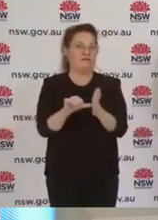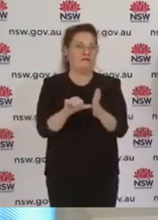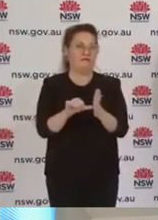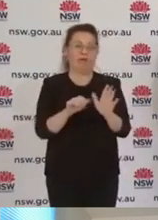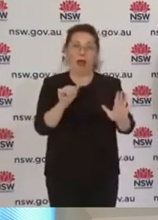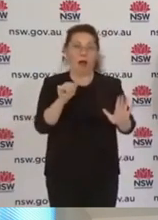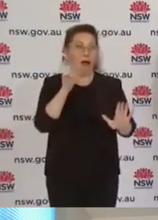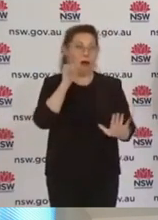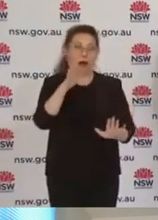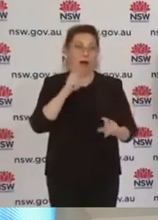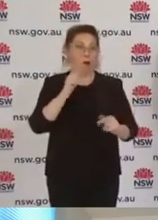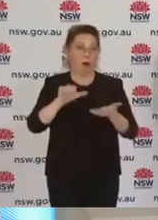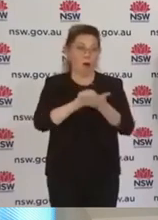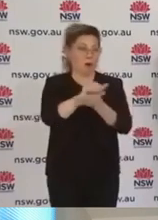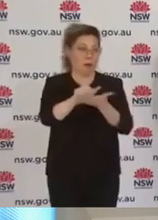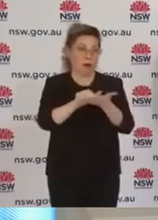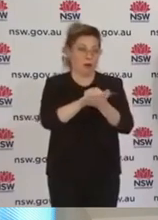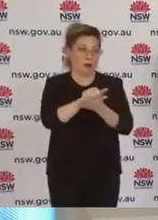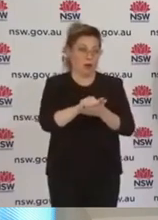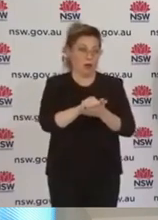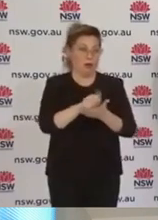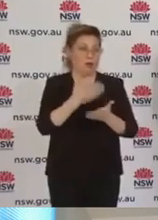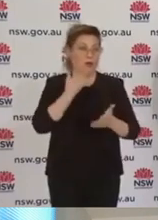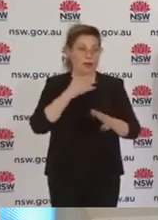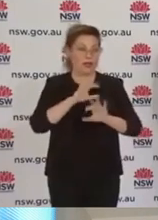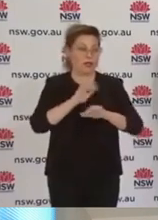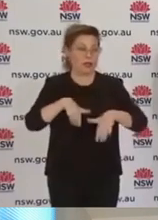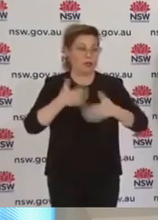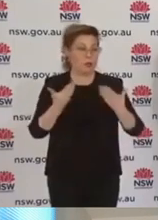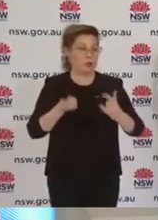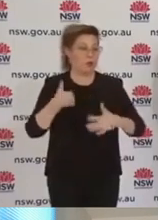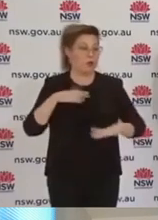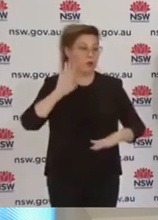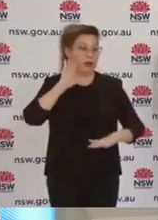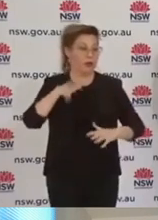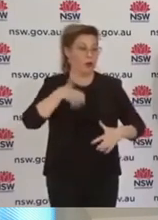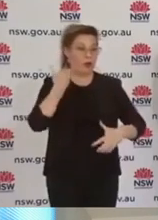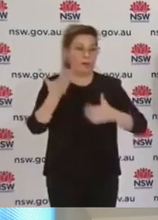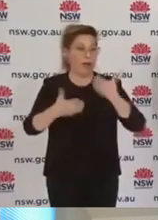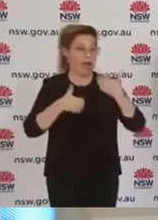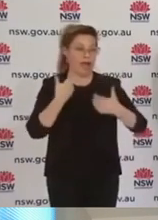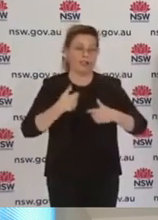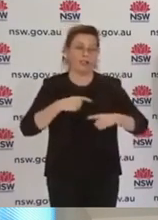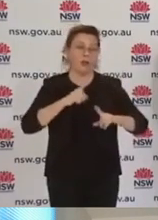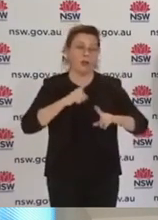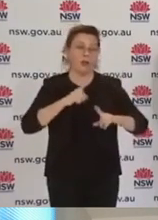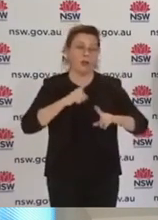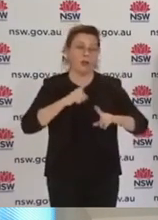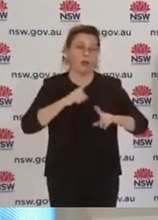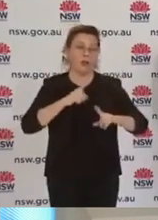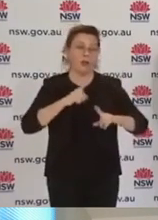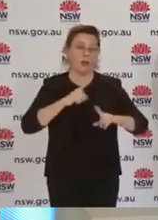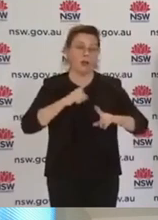complain to me. We've given ample warnings and cautions that time has gone. Thank you.